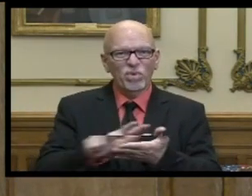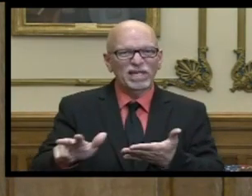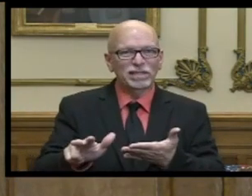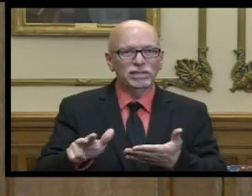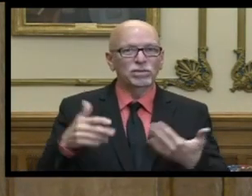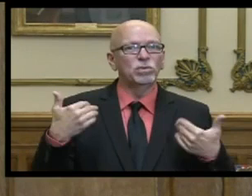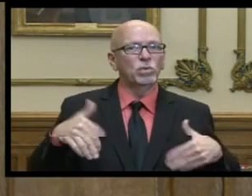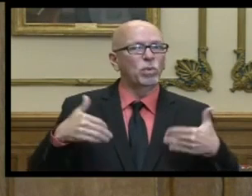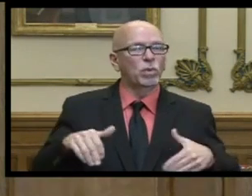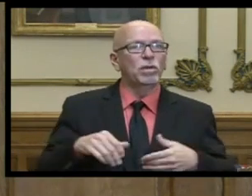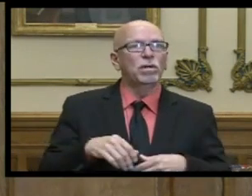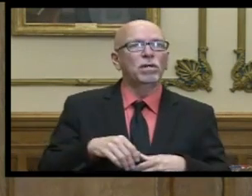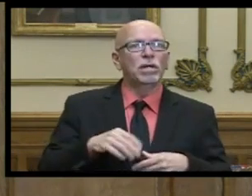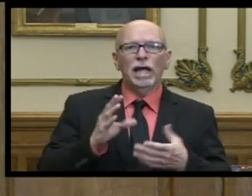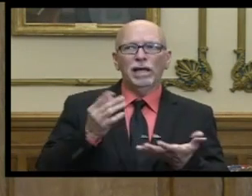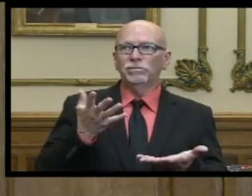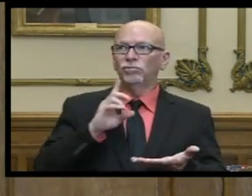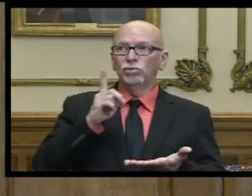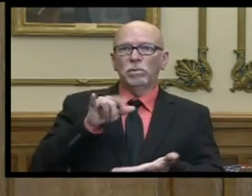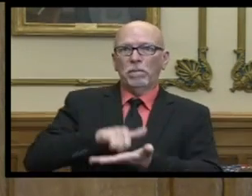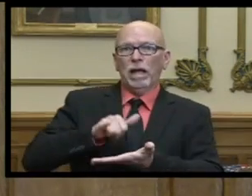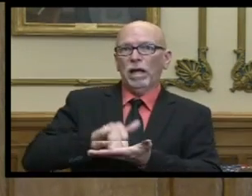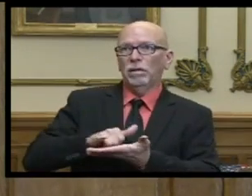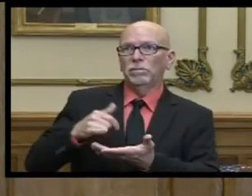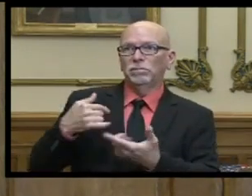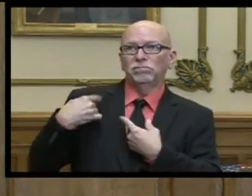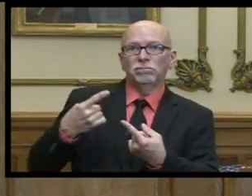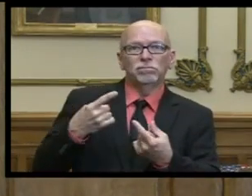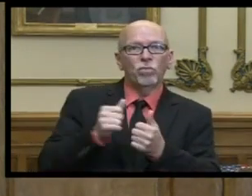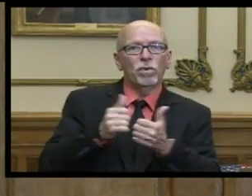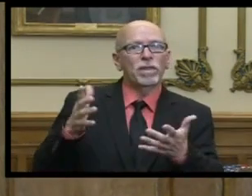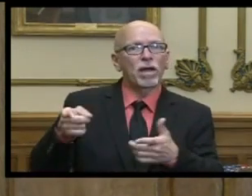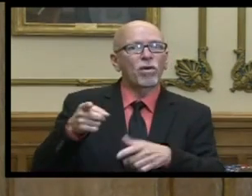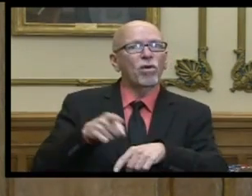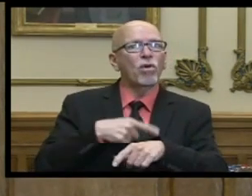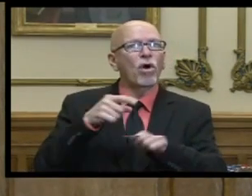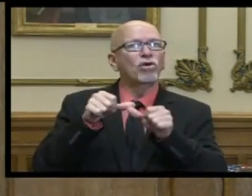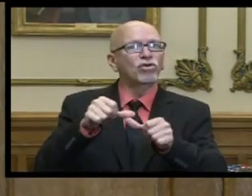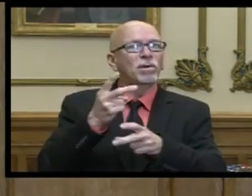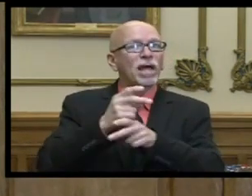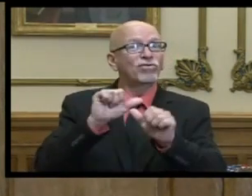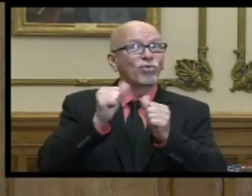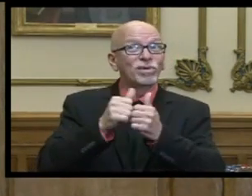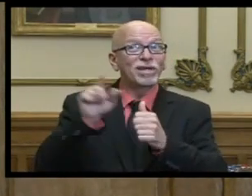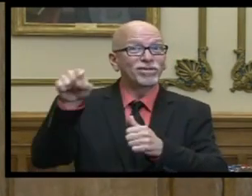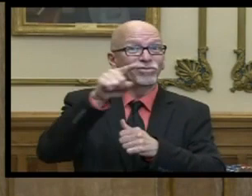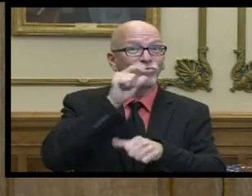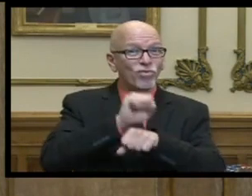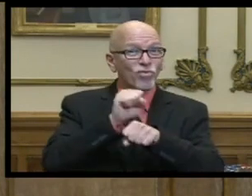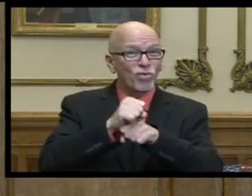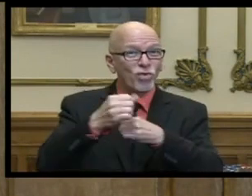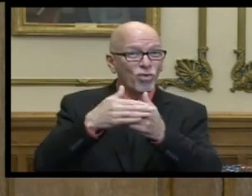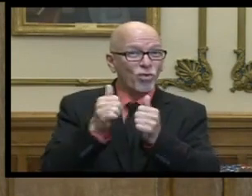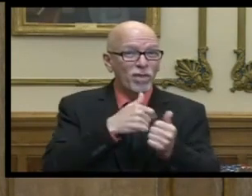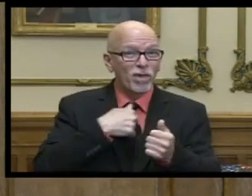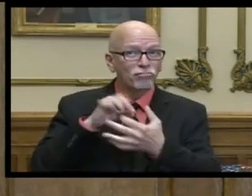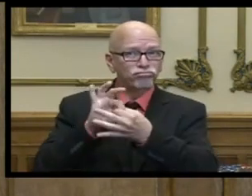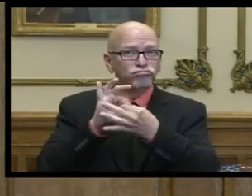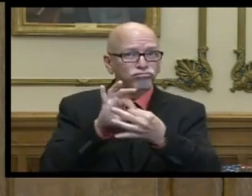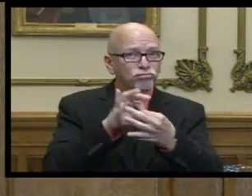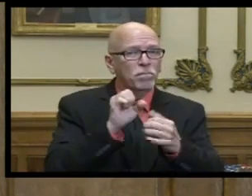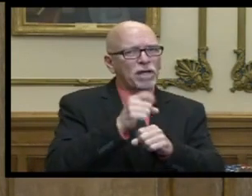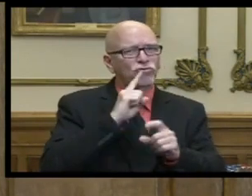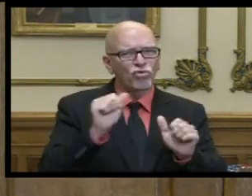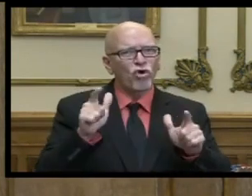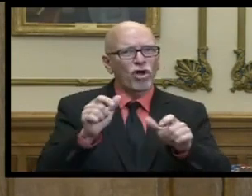weeks and none of this would have been possible without the support of the long-term care associations that have worked closely with us to ensure